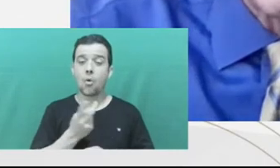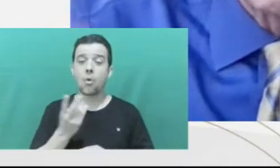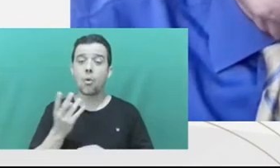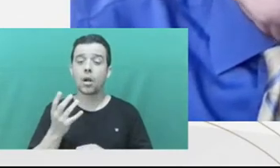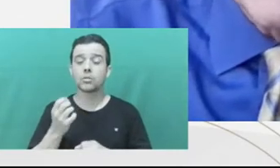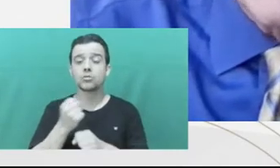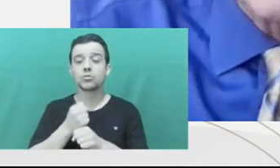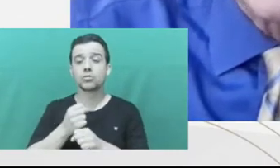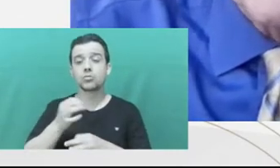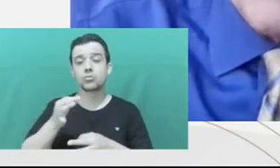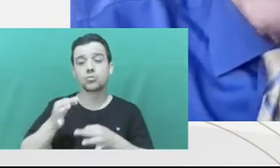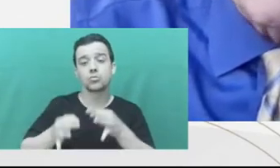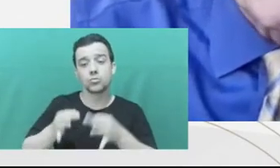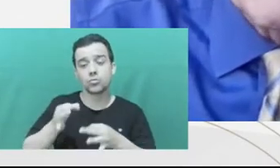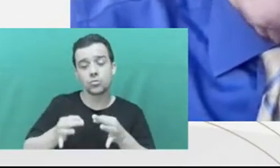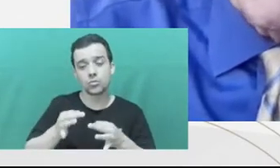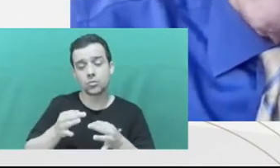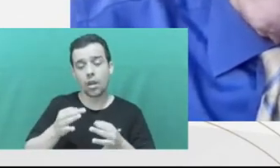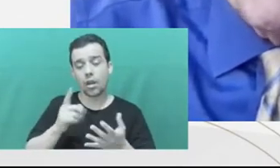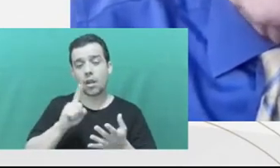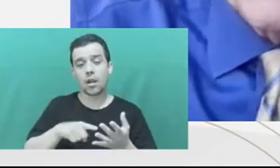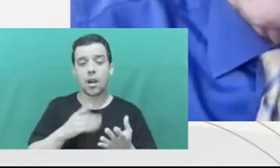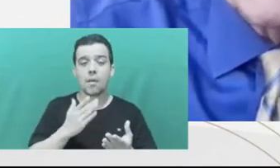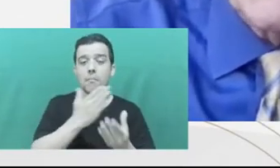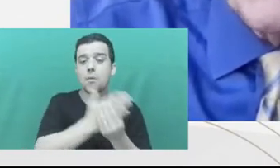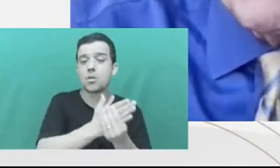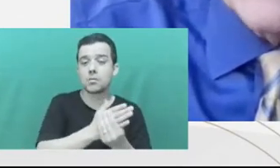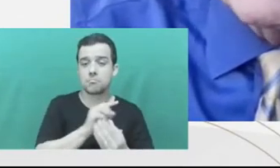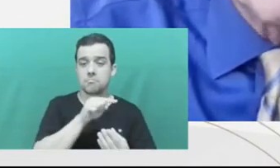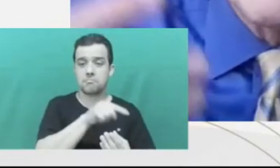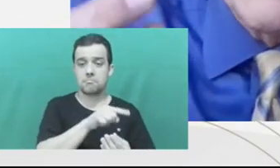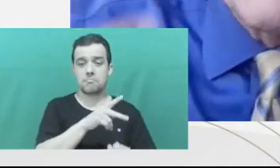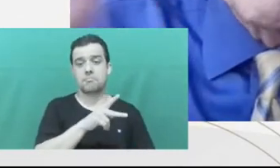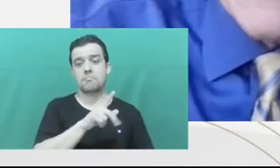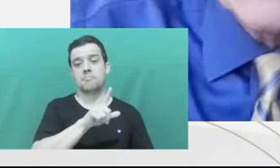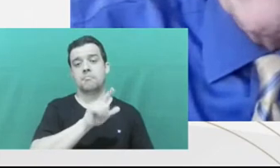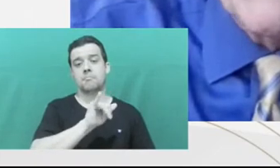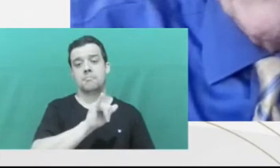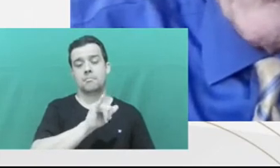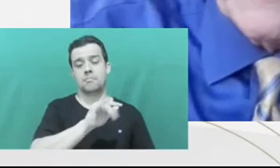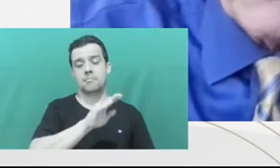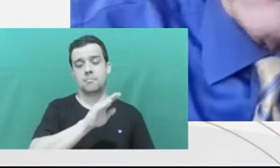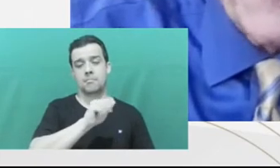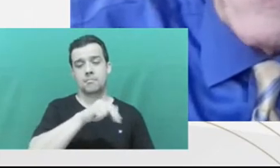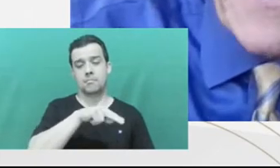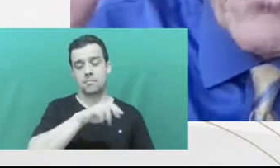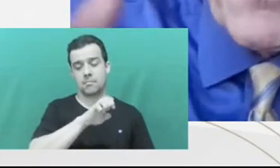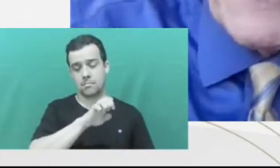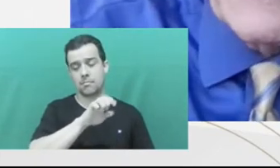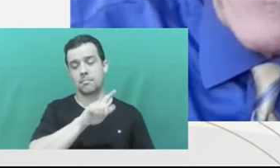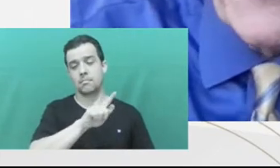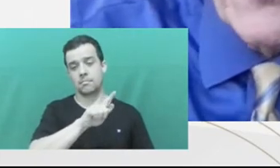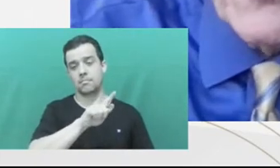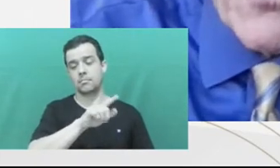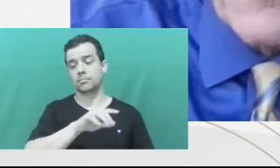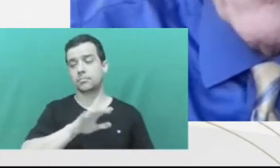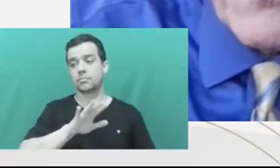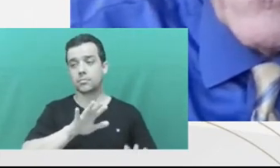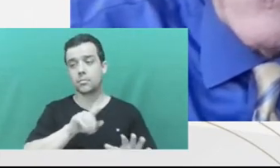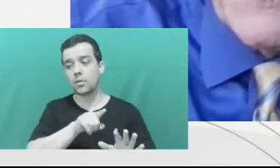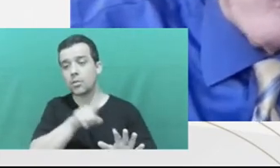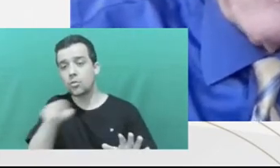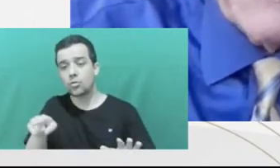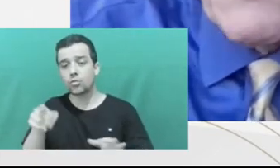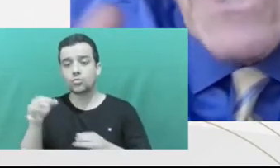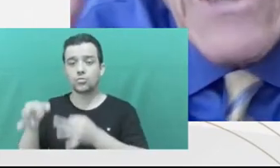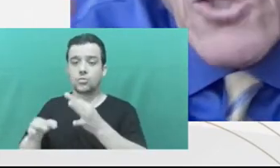And the defendant says, what will I get after trial? Now, all the defendant is told is a maximum of 20 years, because that's what the statute calls